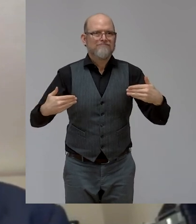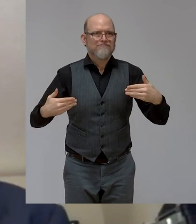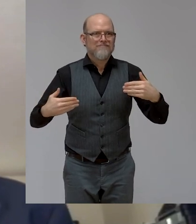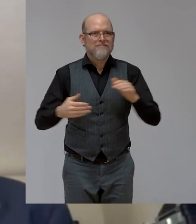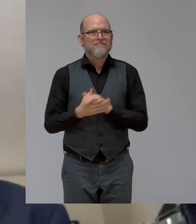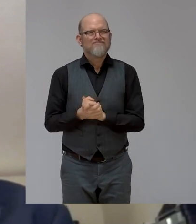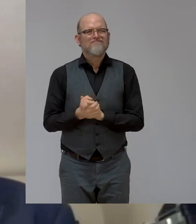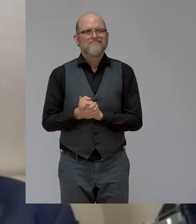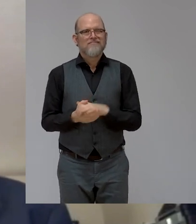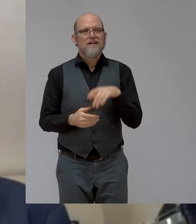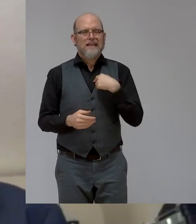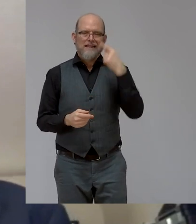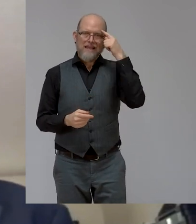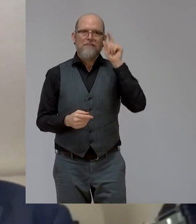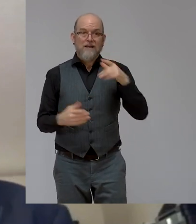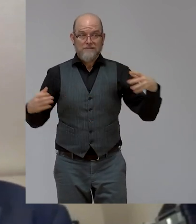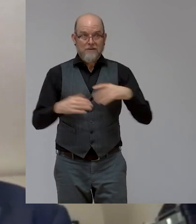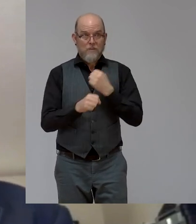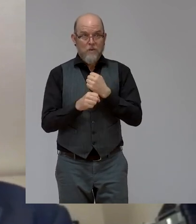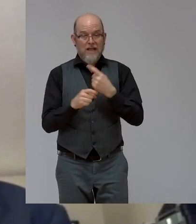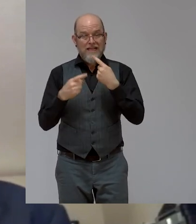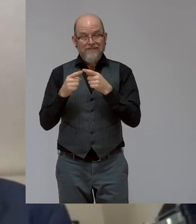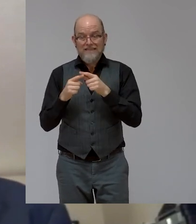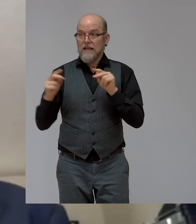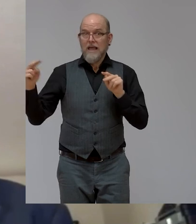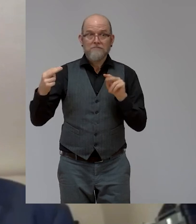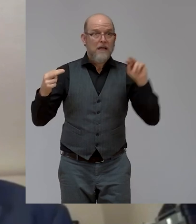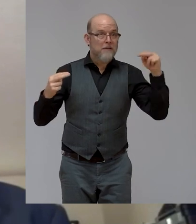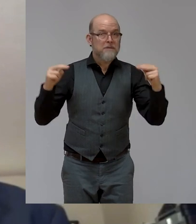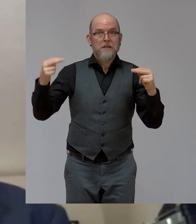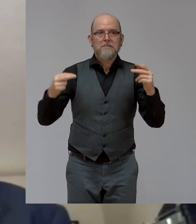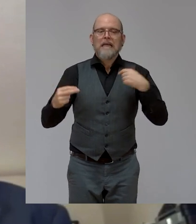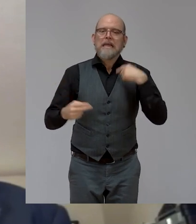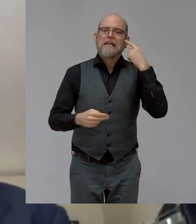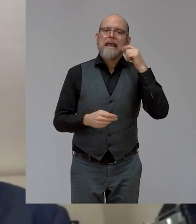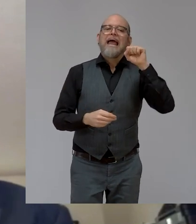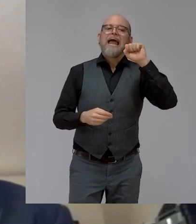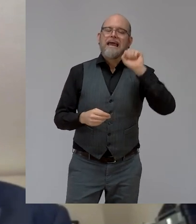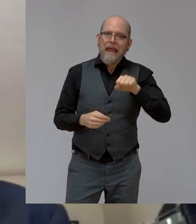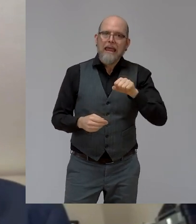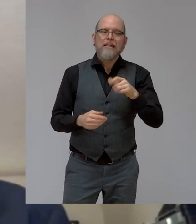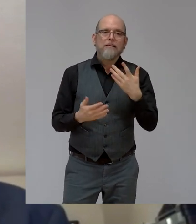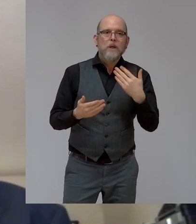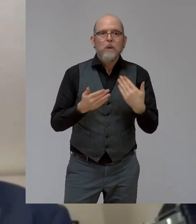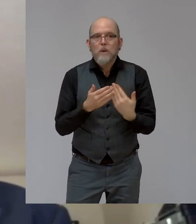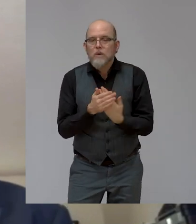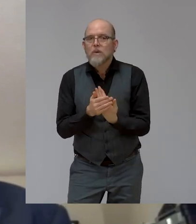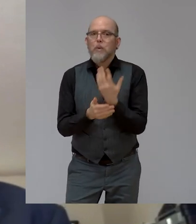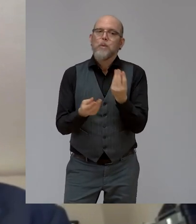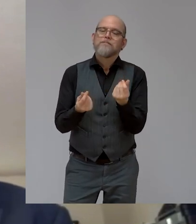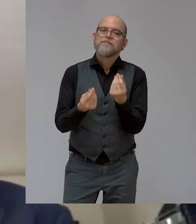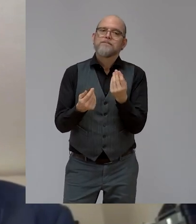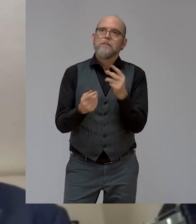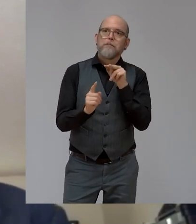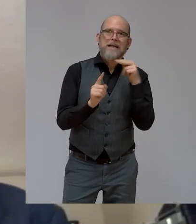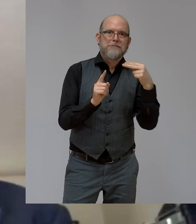perspectives. I think indeed that there are some nuances, some new approaches, and this is what I feel